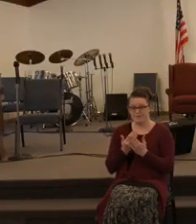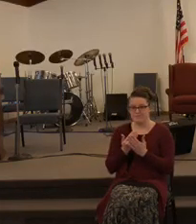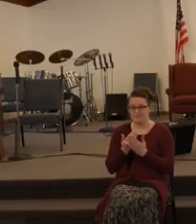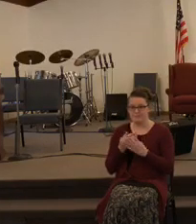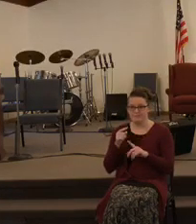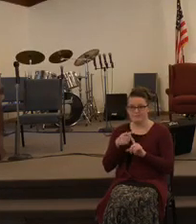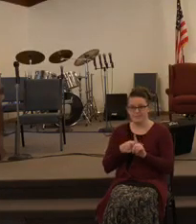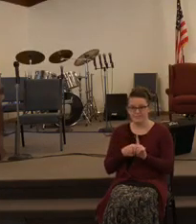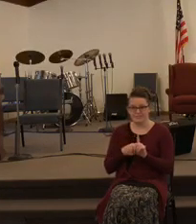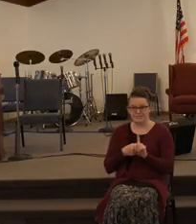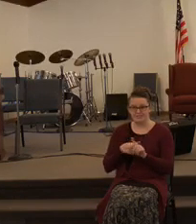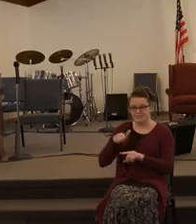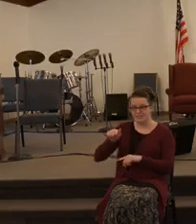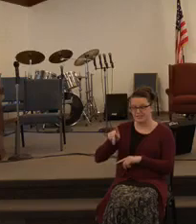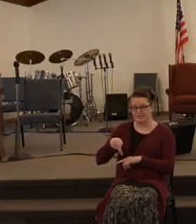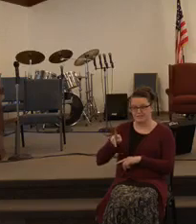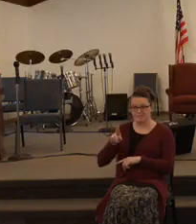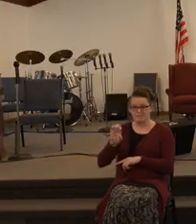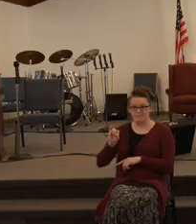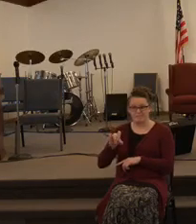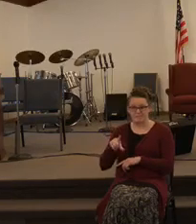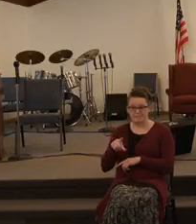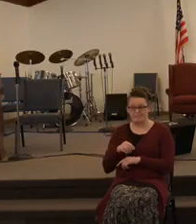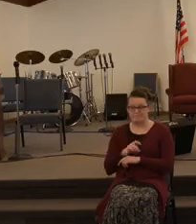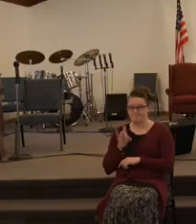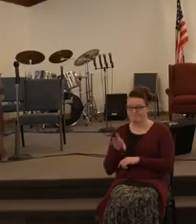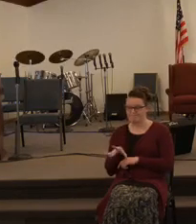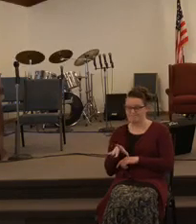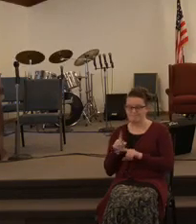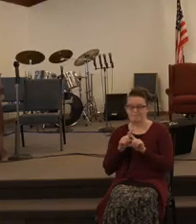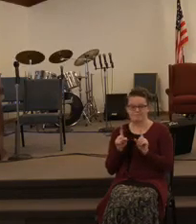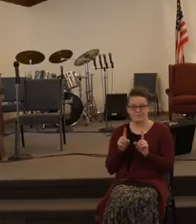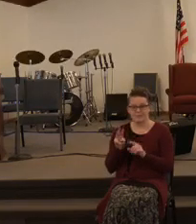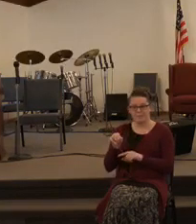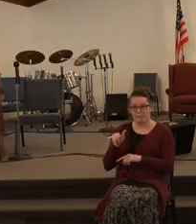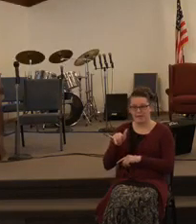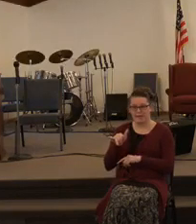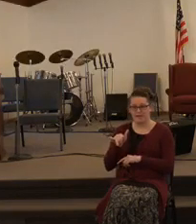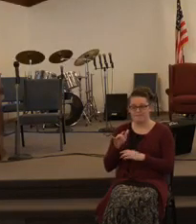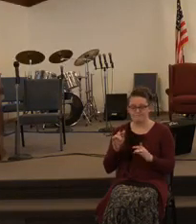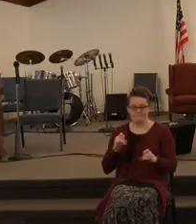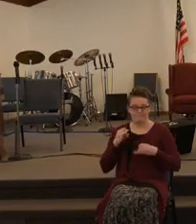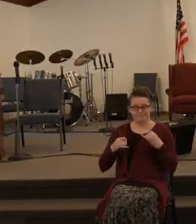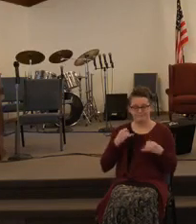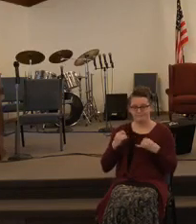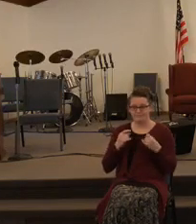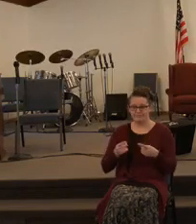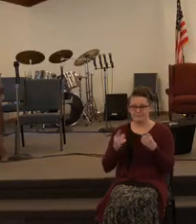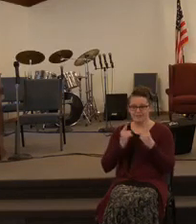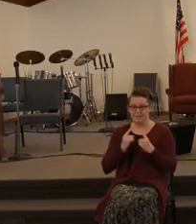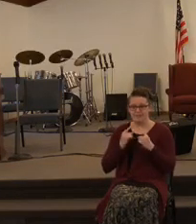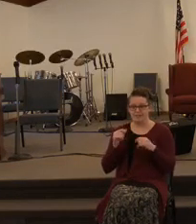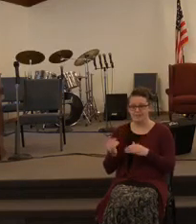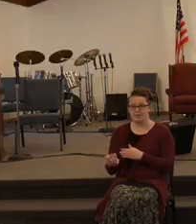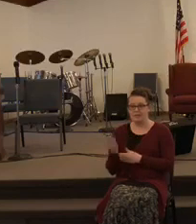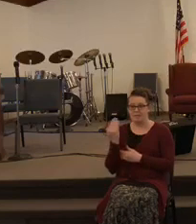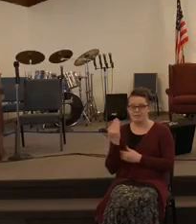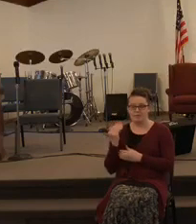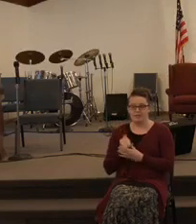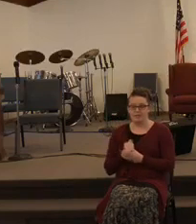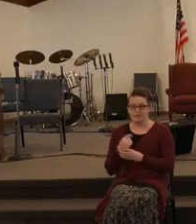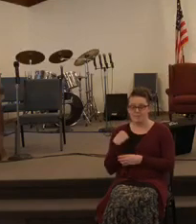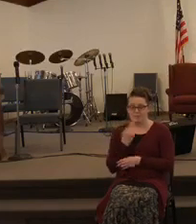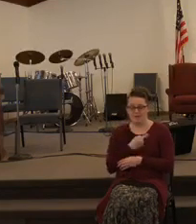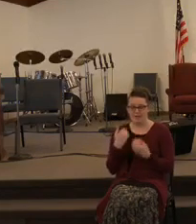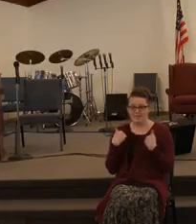never seen before. Hopefully in April like we never see again. But joy is coming in the morning. But we're going to have a time in the Lord tonight. I believe